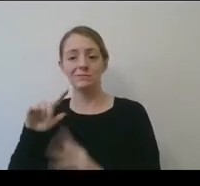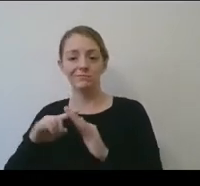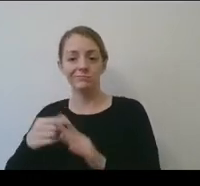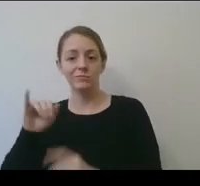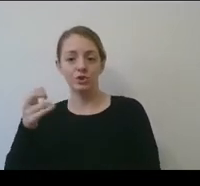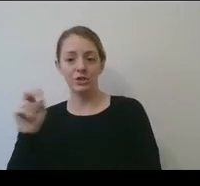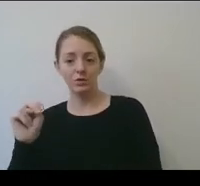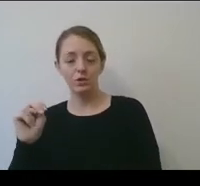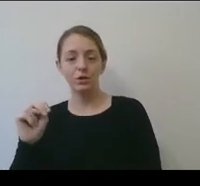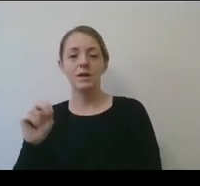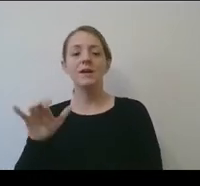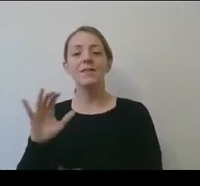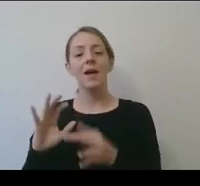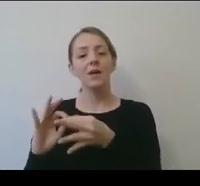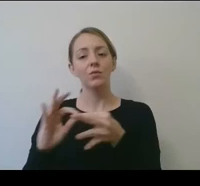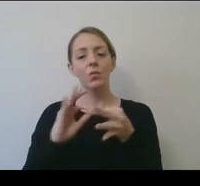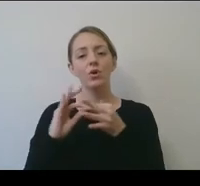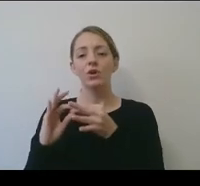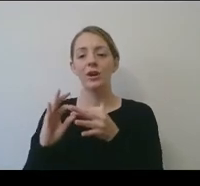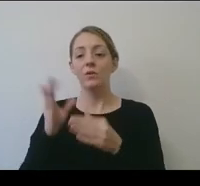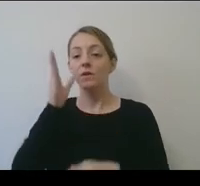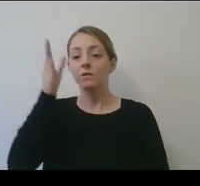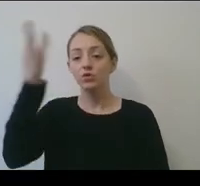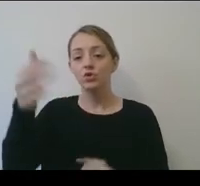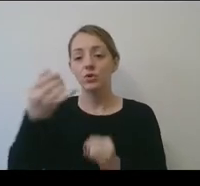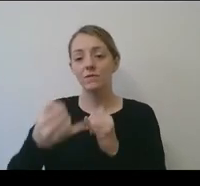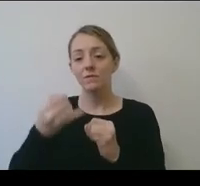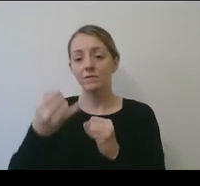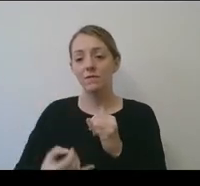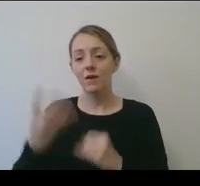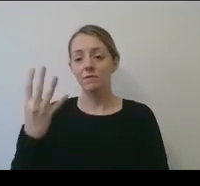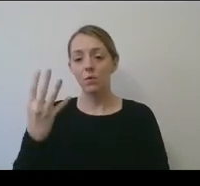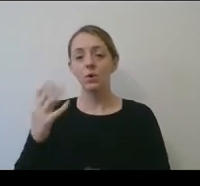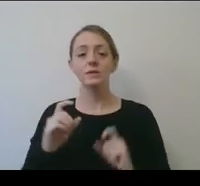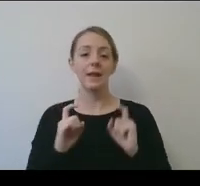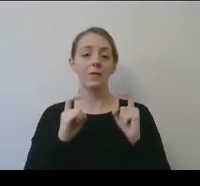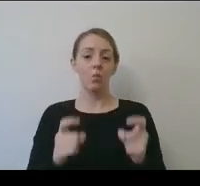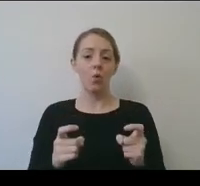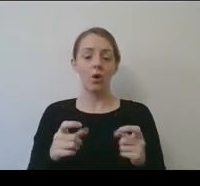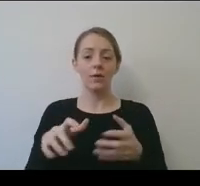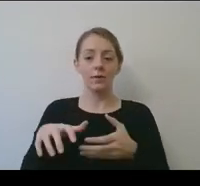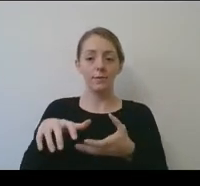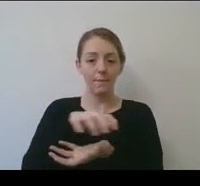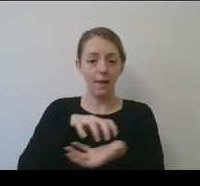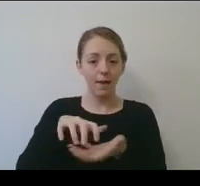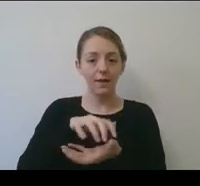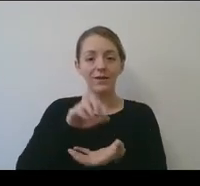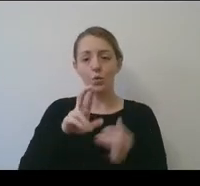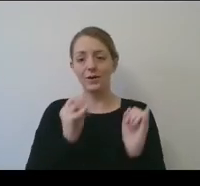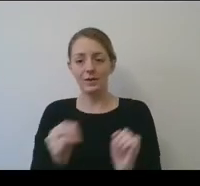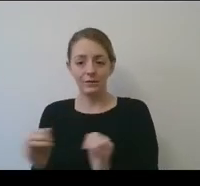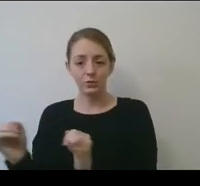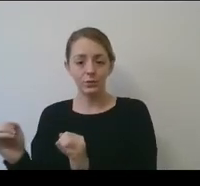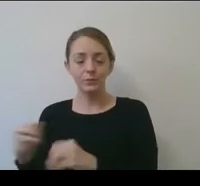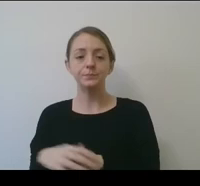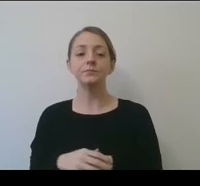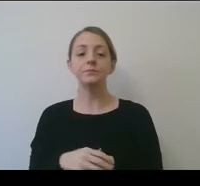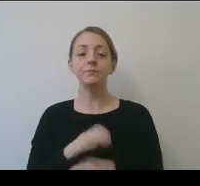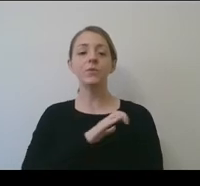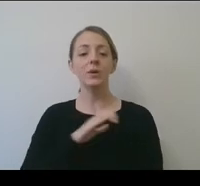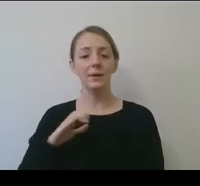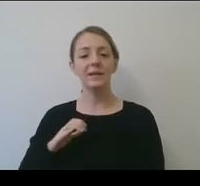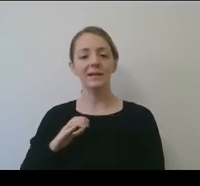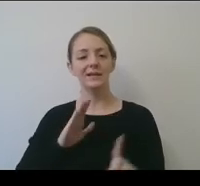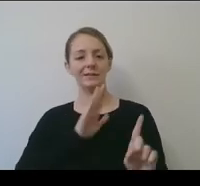in such a way that those future Final Fours can be awarded either in a combined way or individually. And the committees will be the final